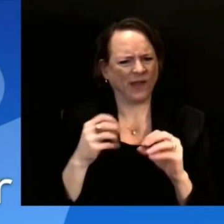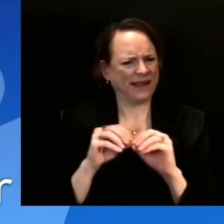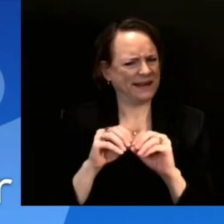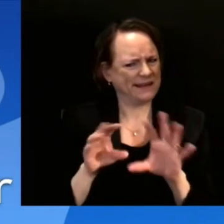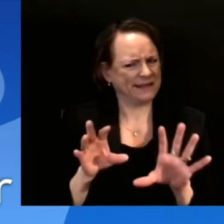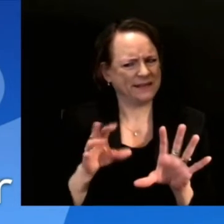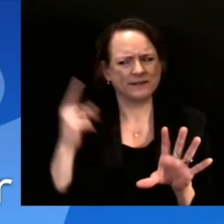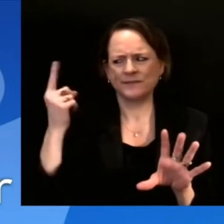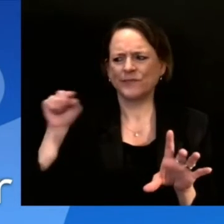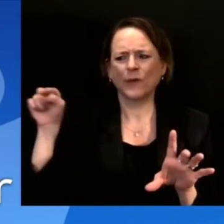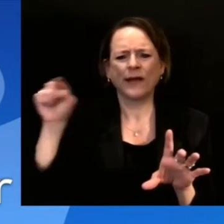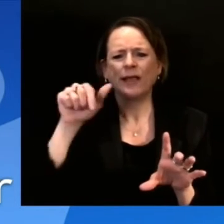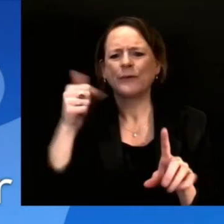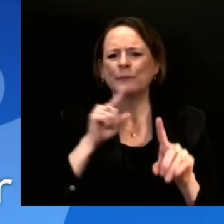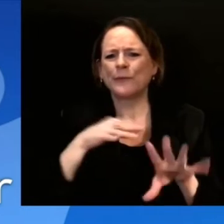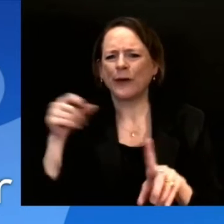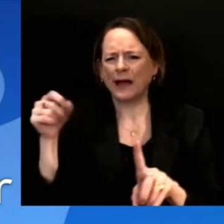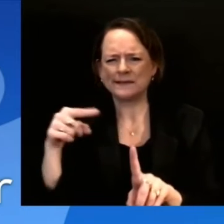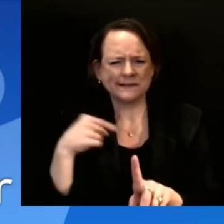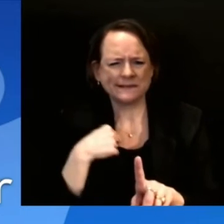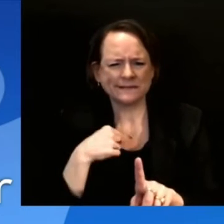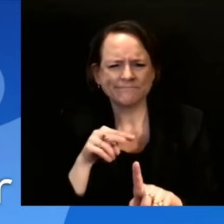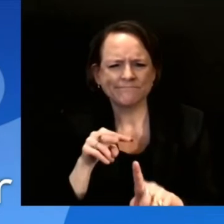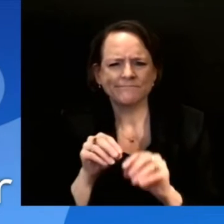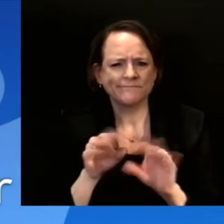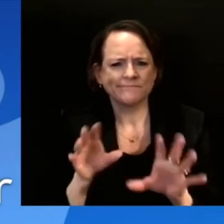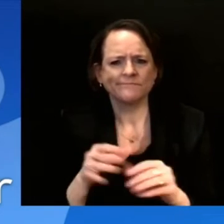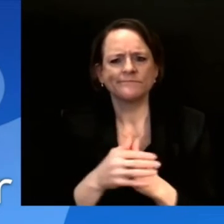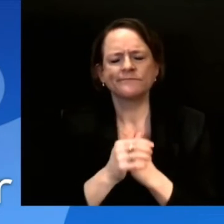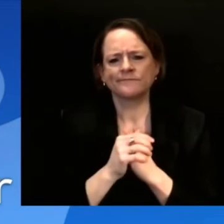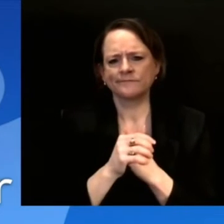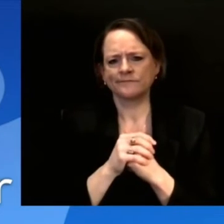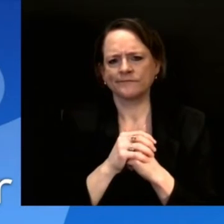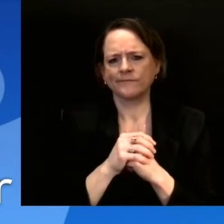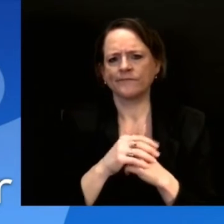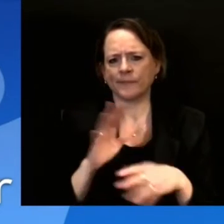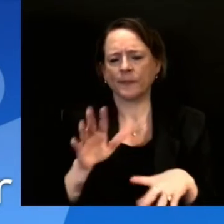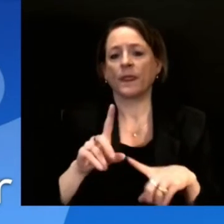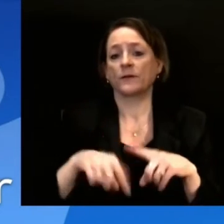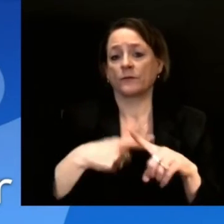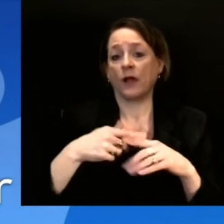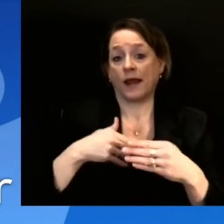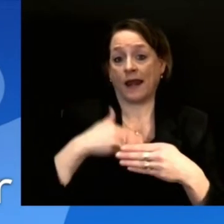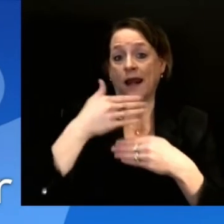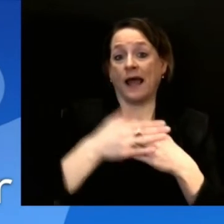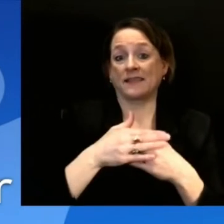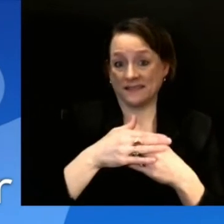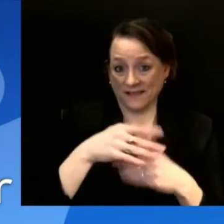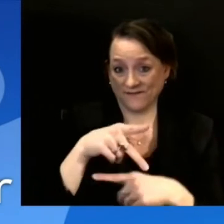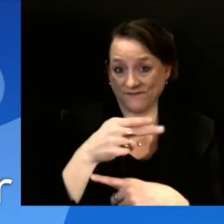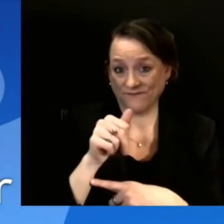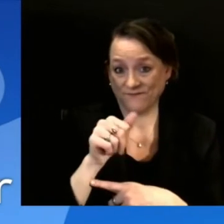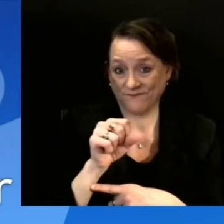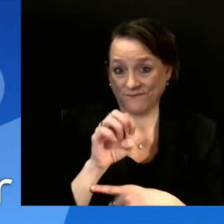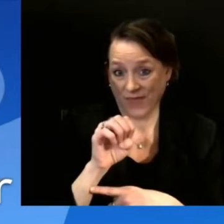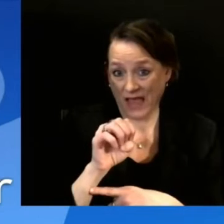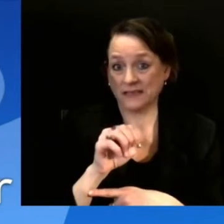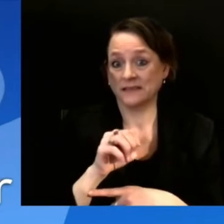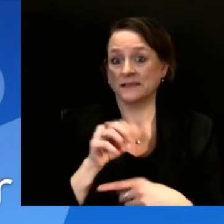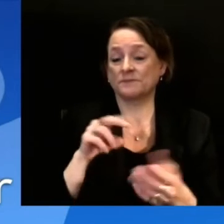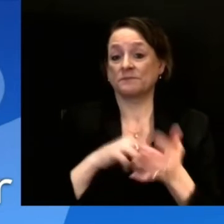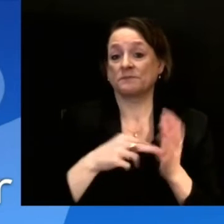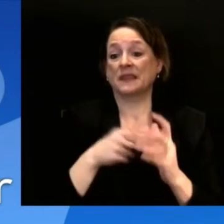another phase that you typically like to have 50% of the original the phase before it